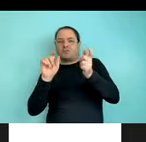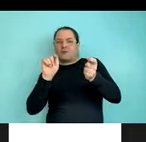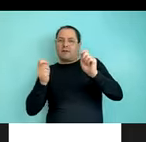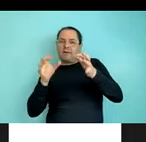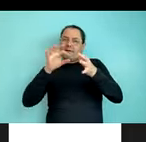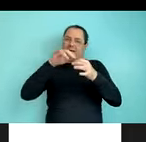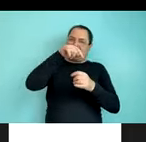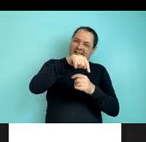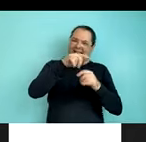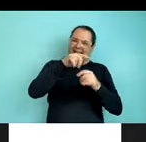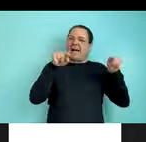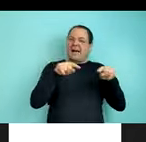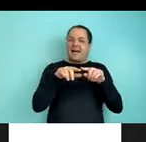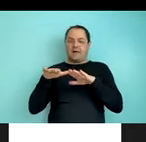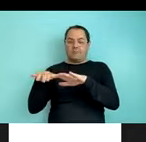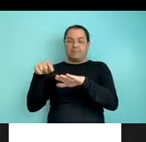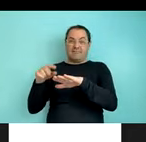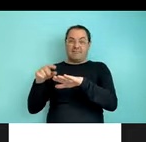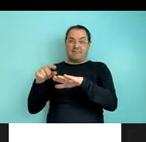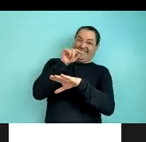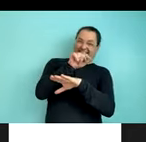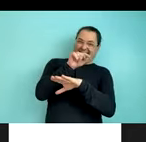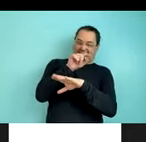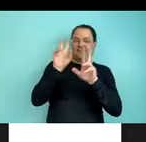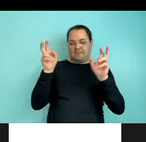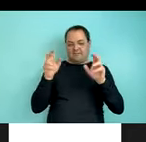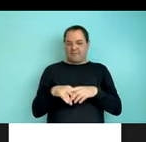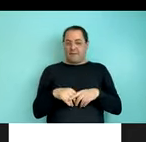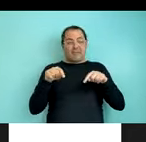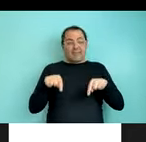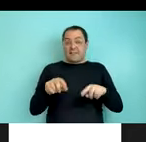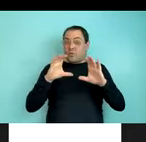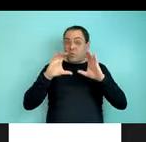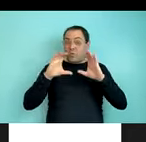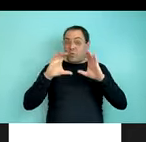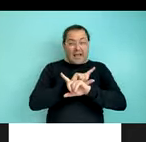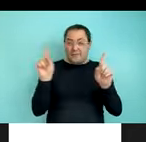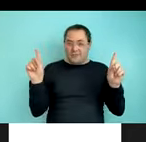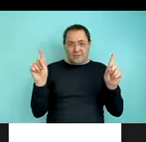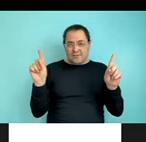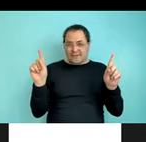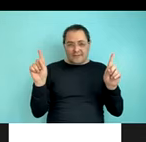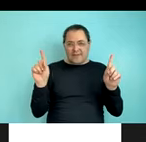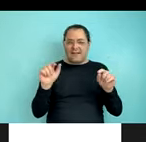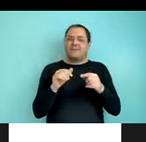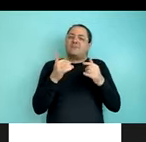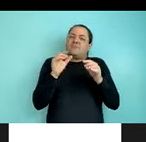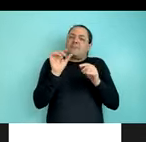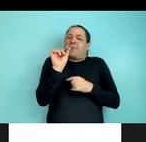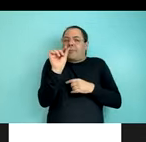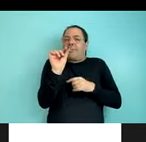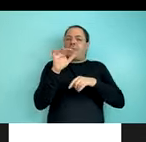we're at this point looking at nothing that is even close to communication. And so we're missing out on the wealth of effects